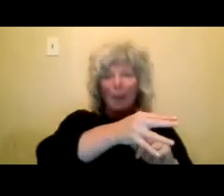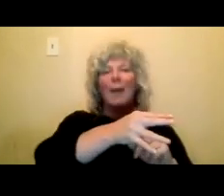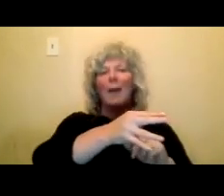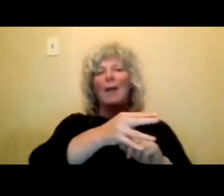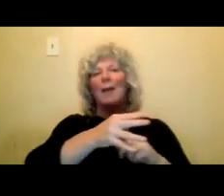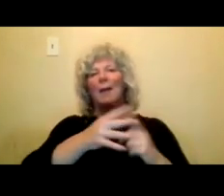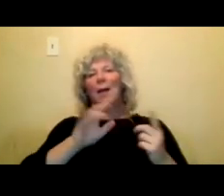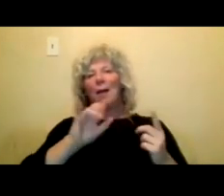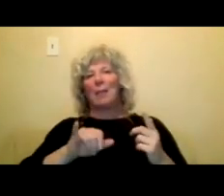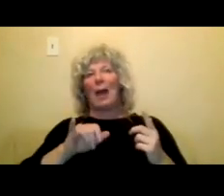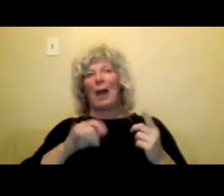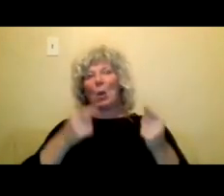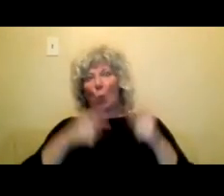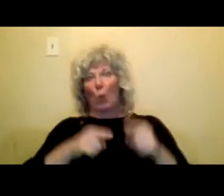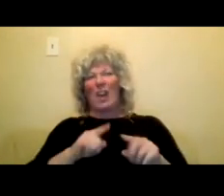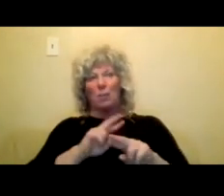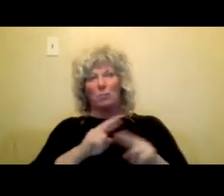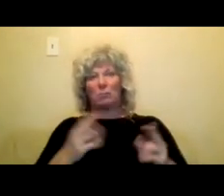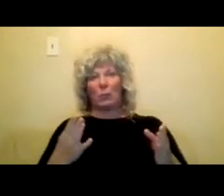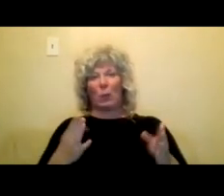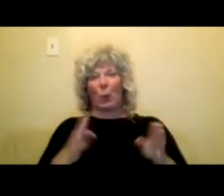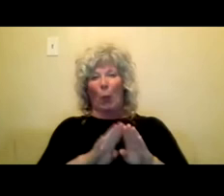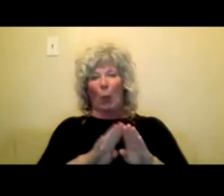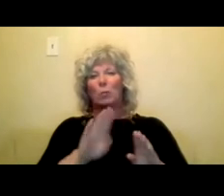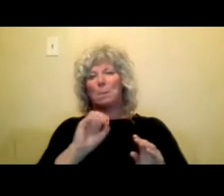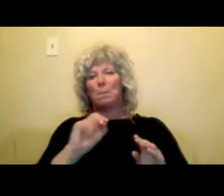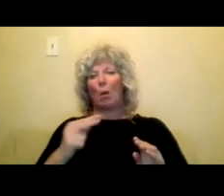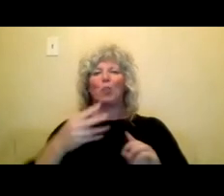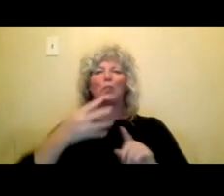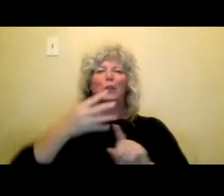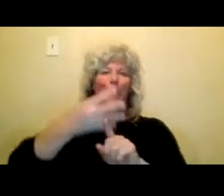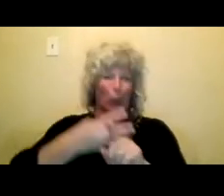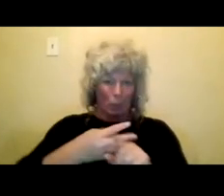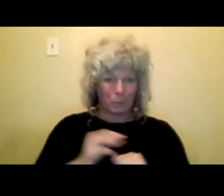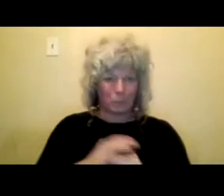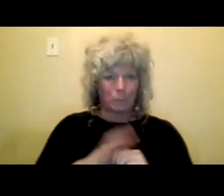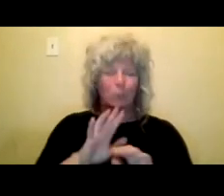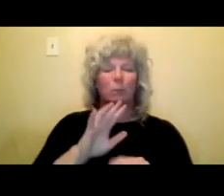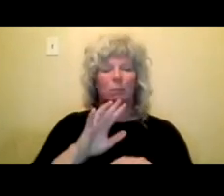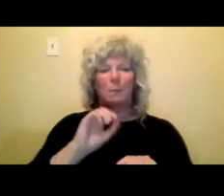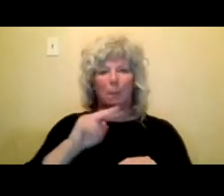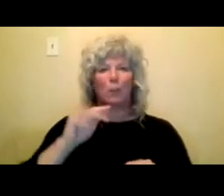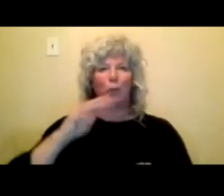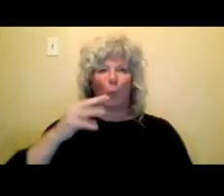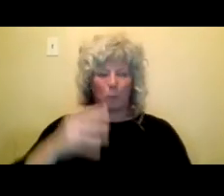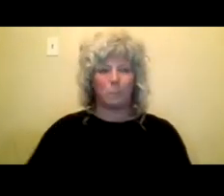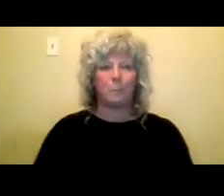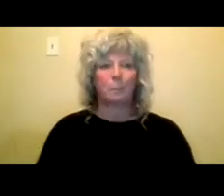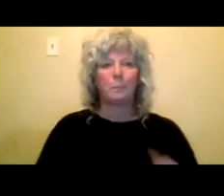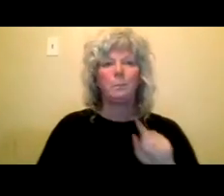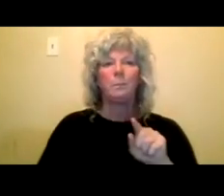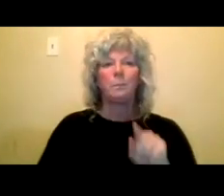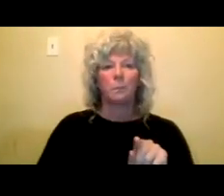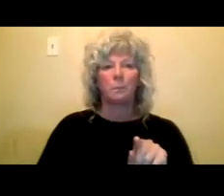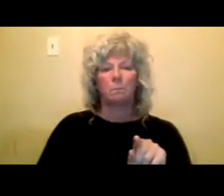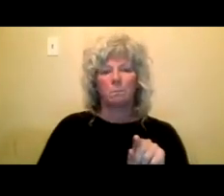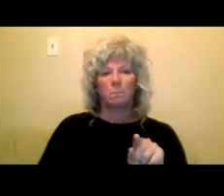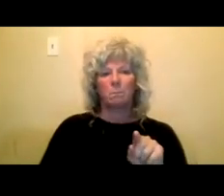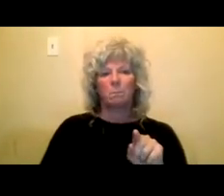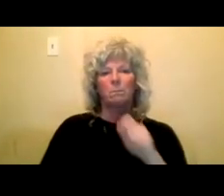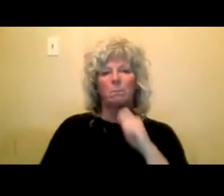and there based on, you know, things that might be happening internally. So we always ask you to check, you know,